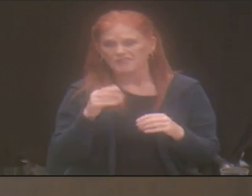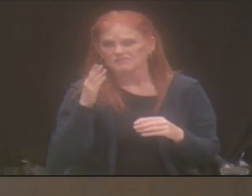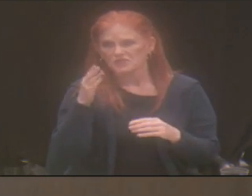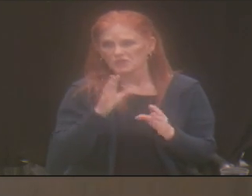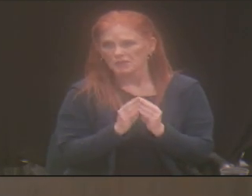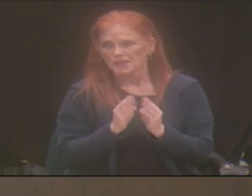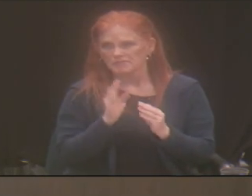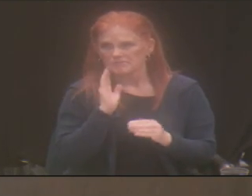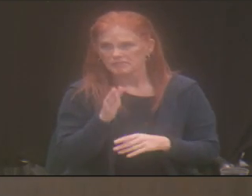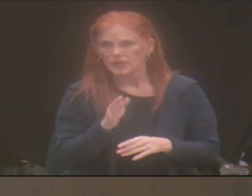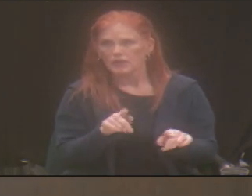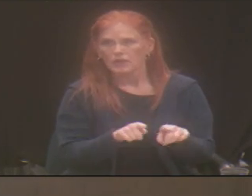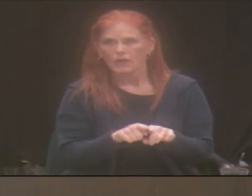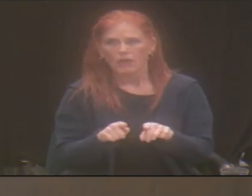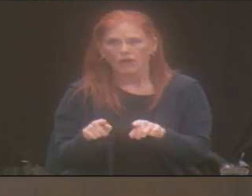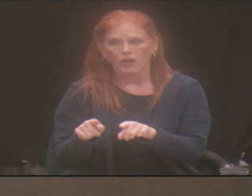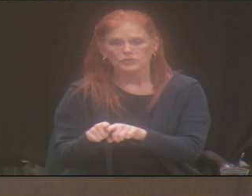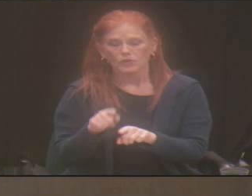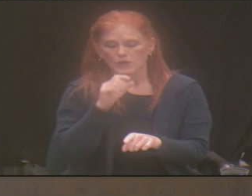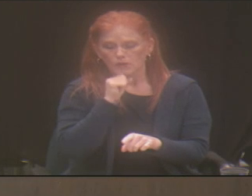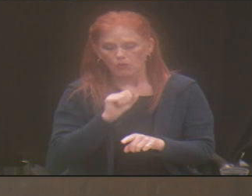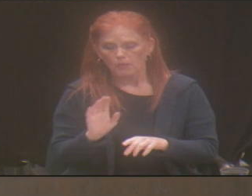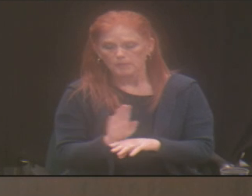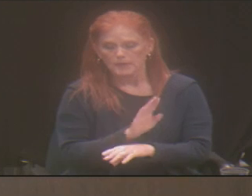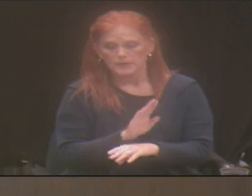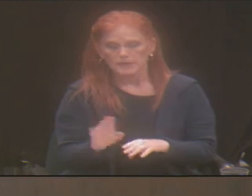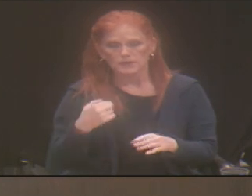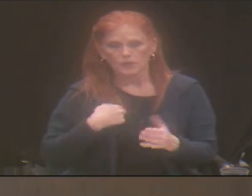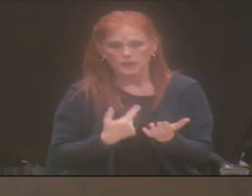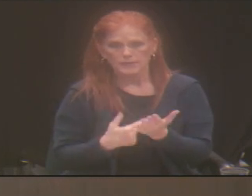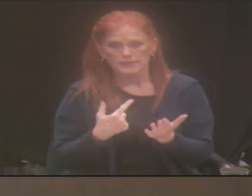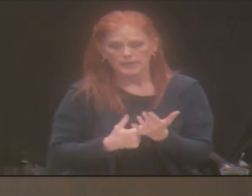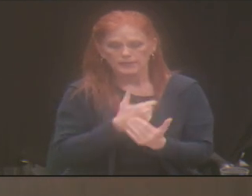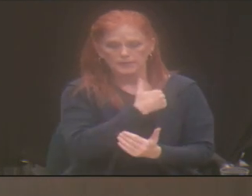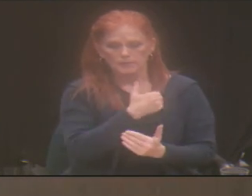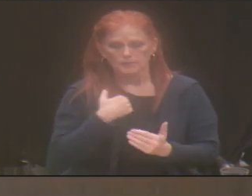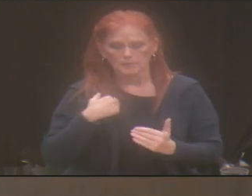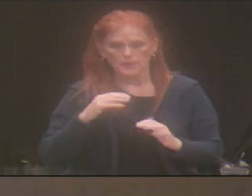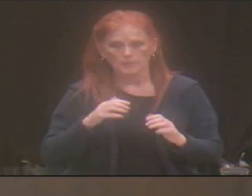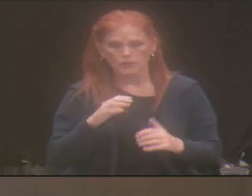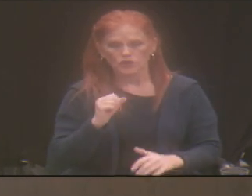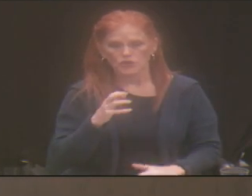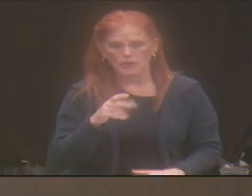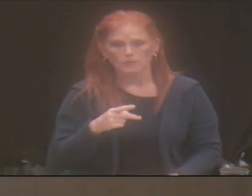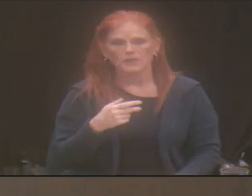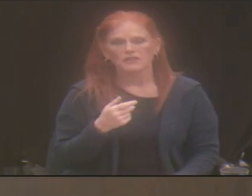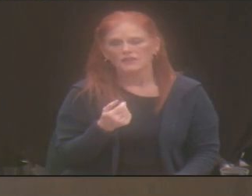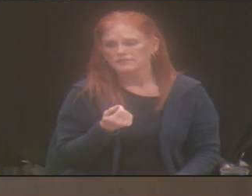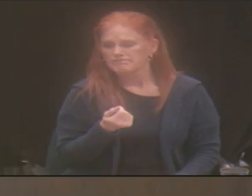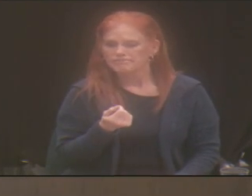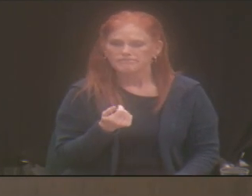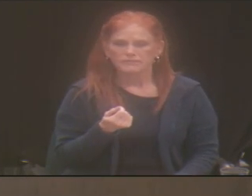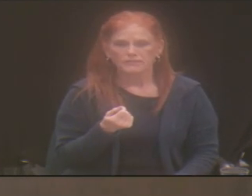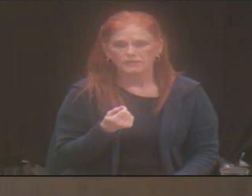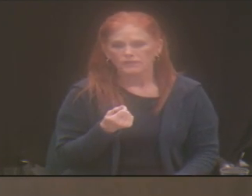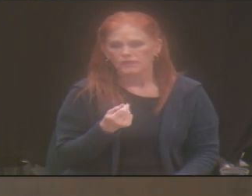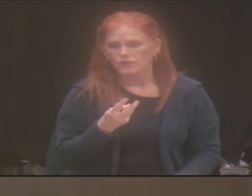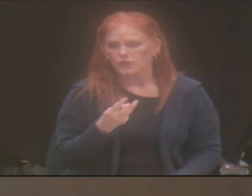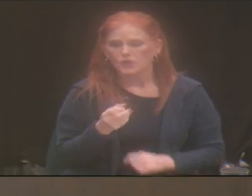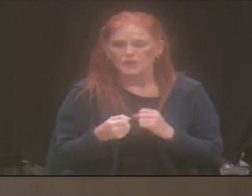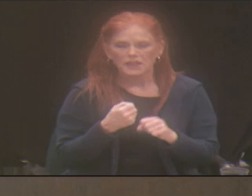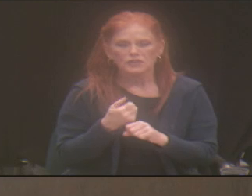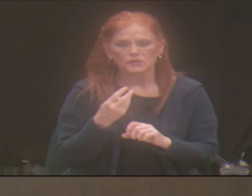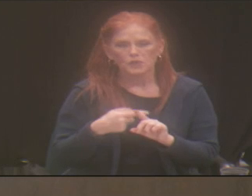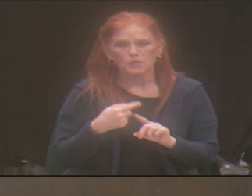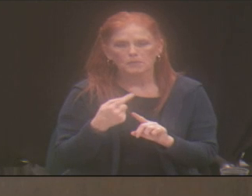We also, as kind of an old business issue, discussed our membership. We've lost a few members over the past few years.